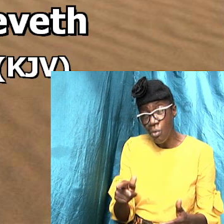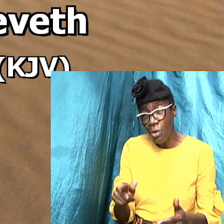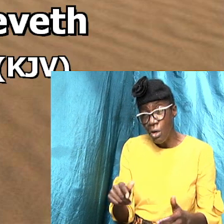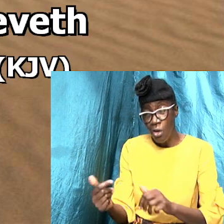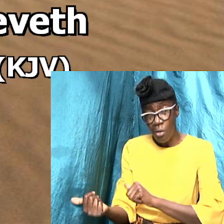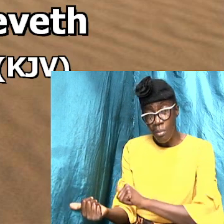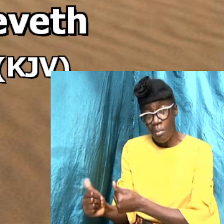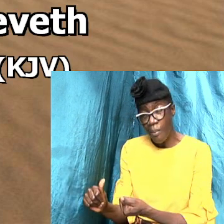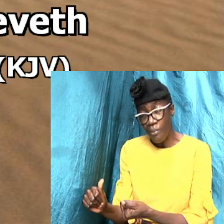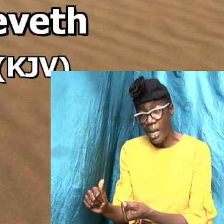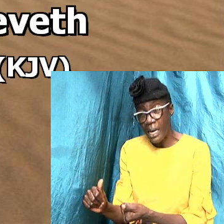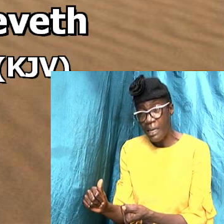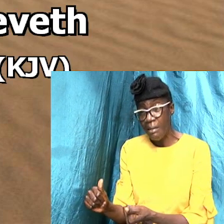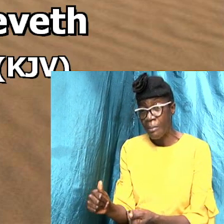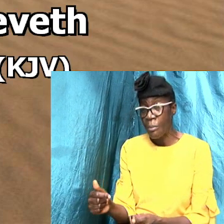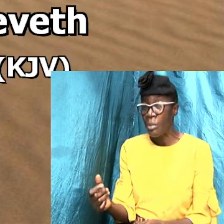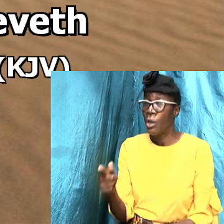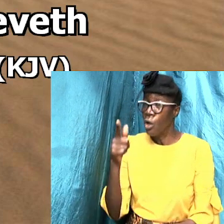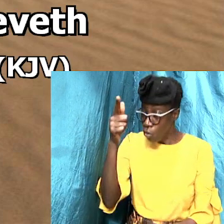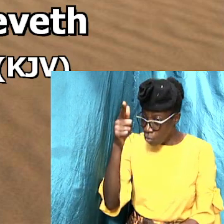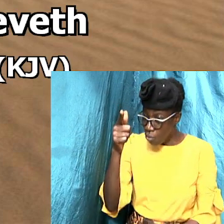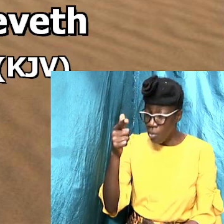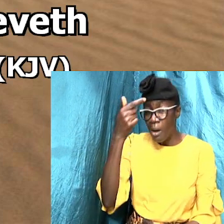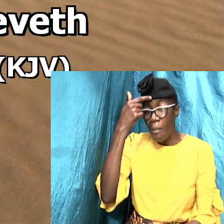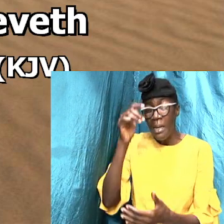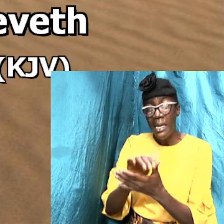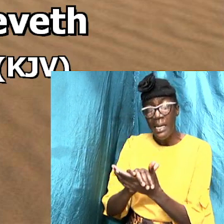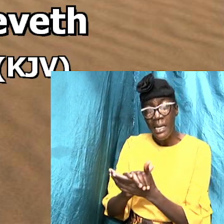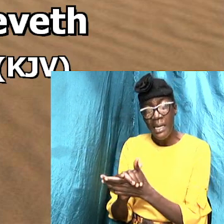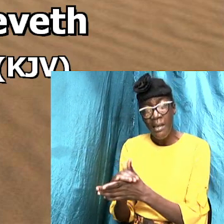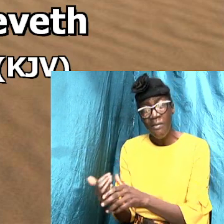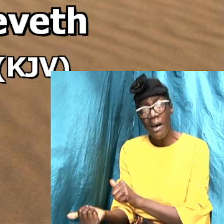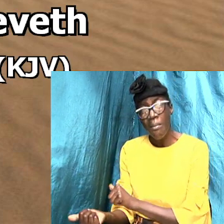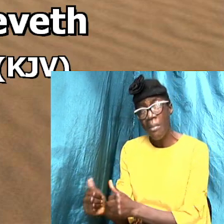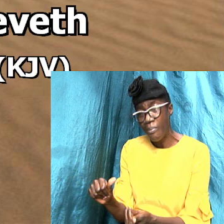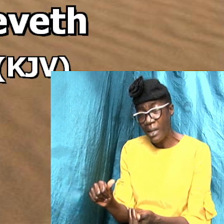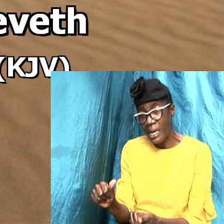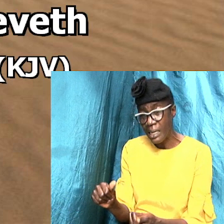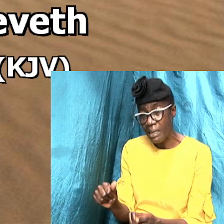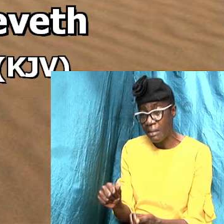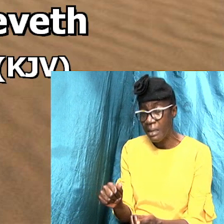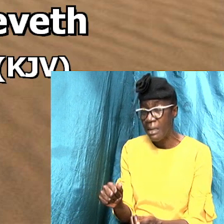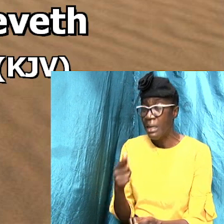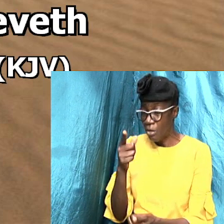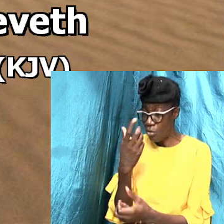baptized. He that believeth and is baptized shall be saved.